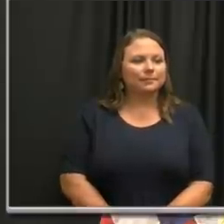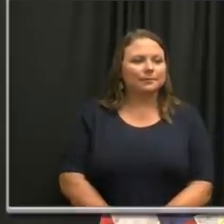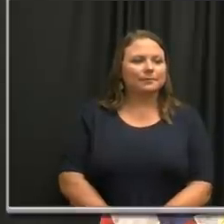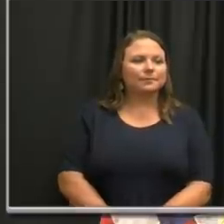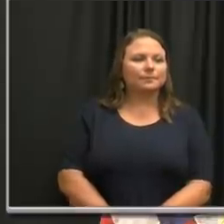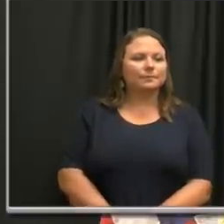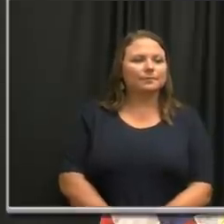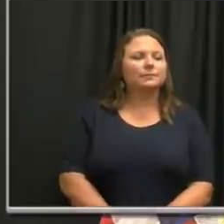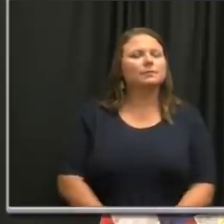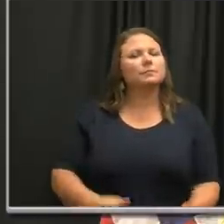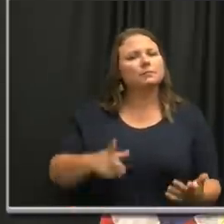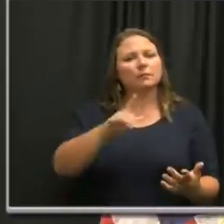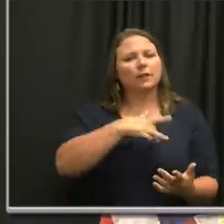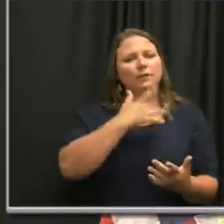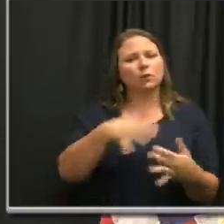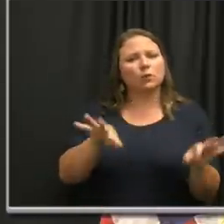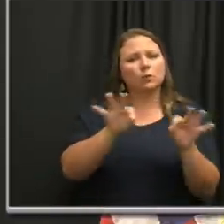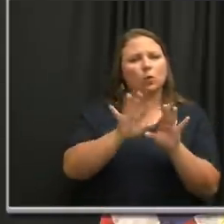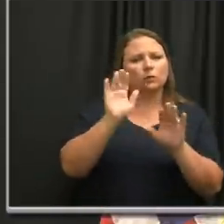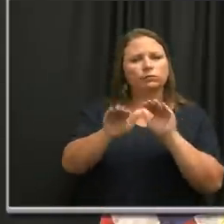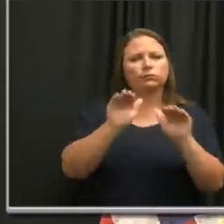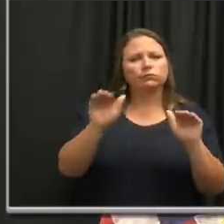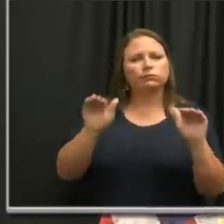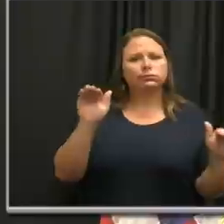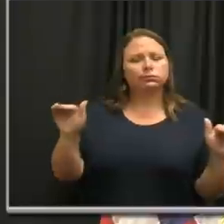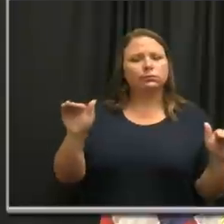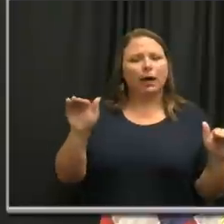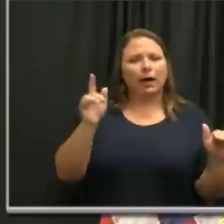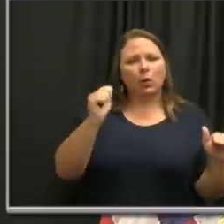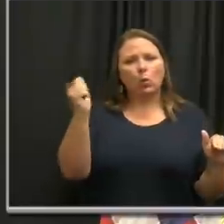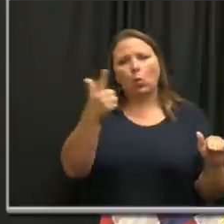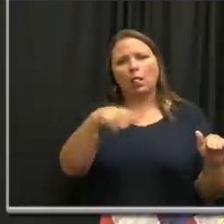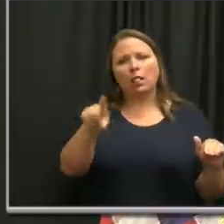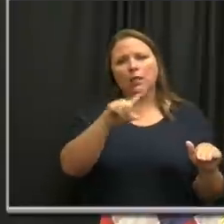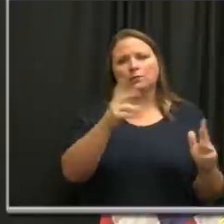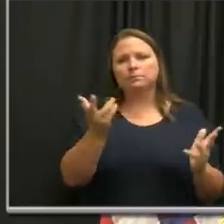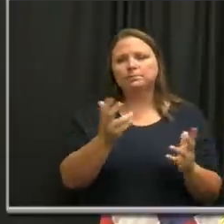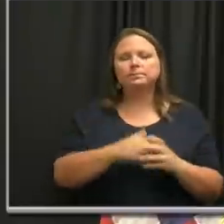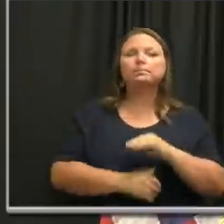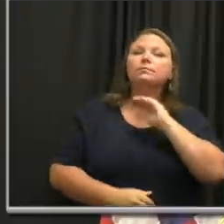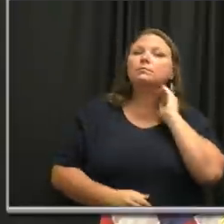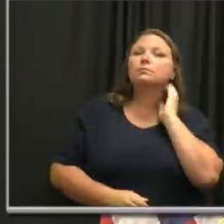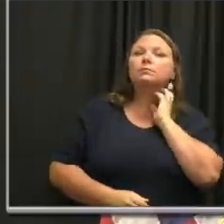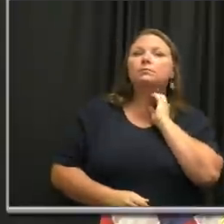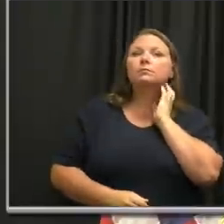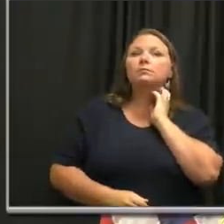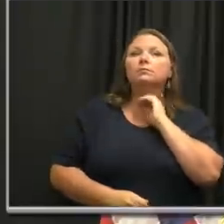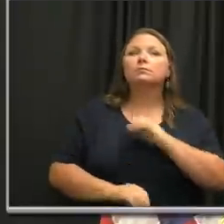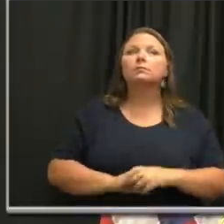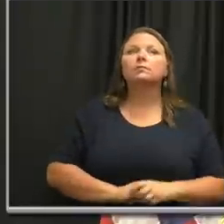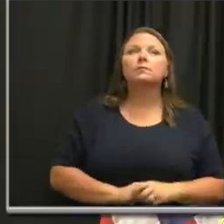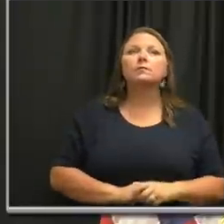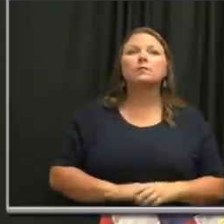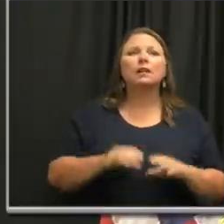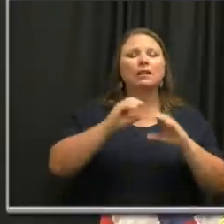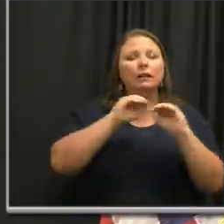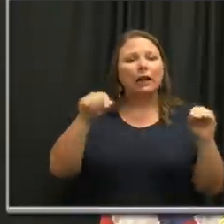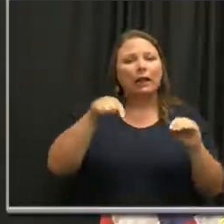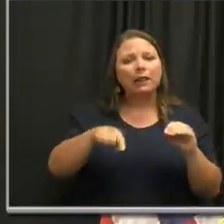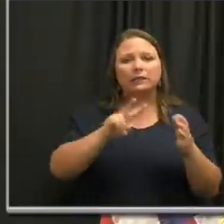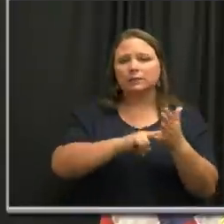I feel compelled to remind all of us that none of this is being done to be punitive.